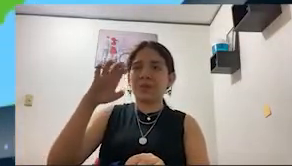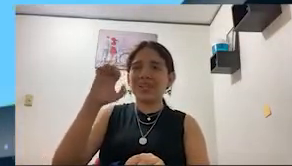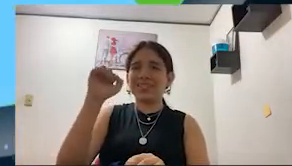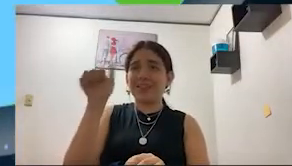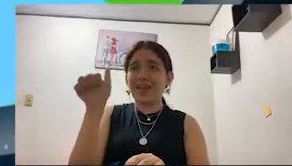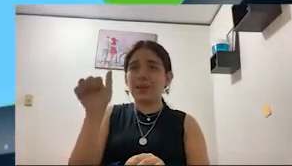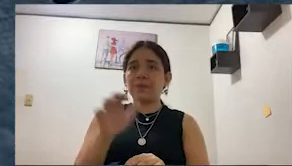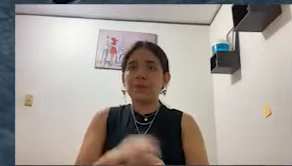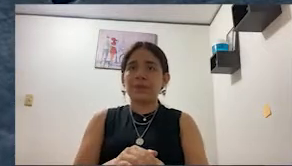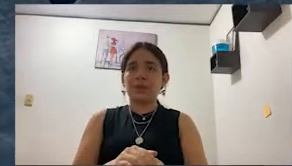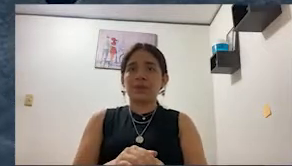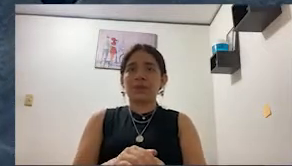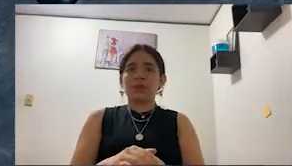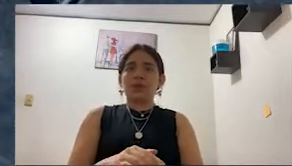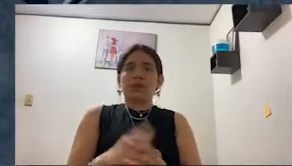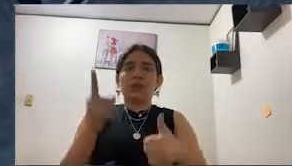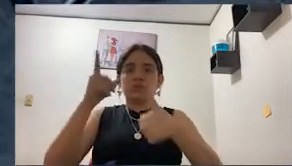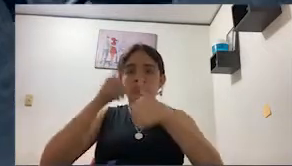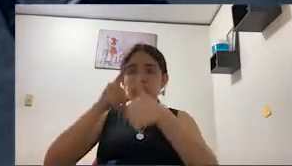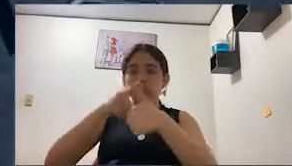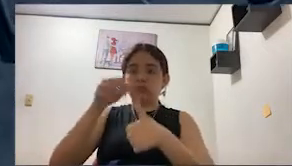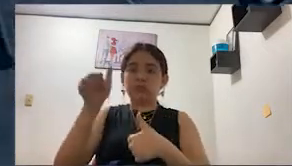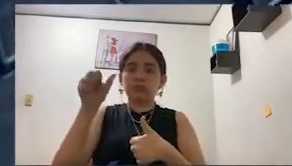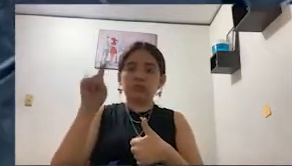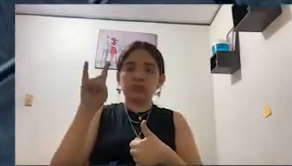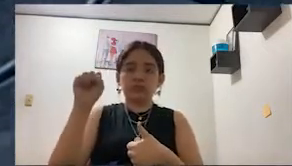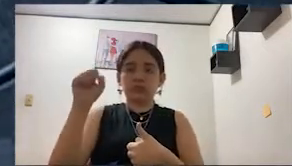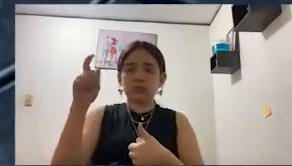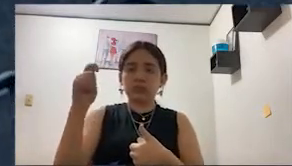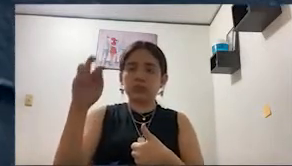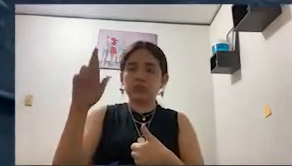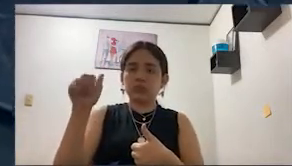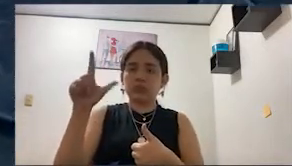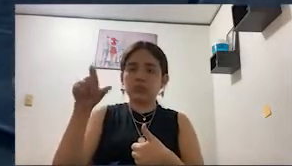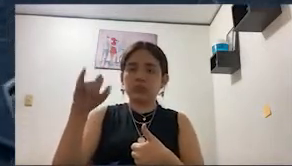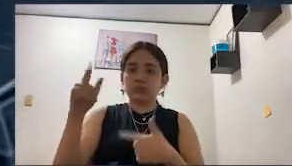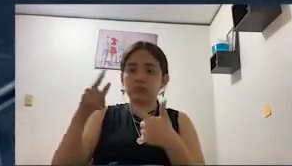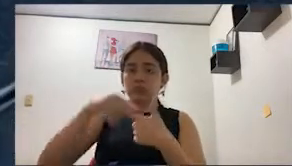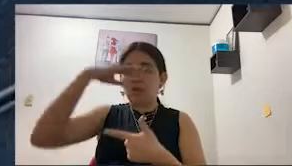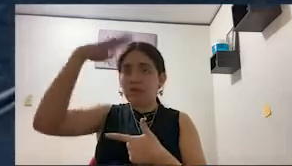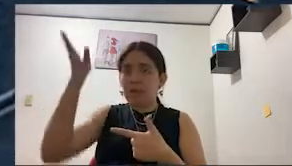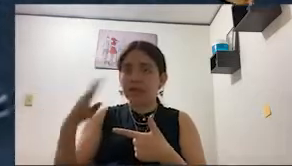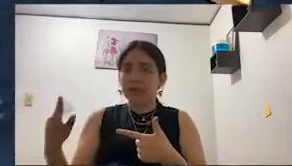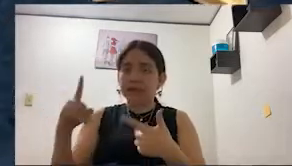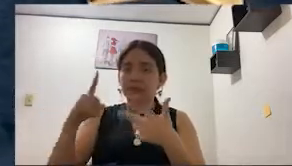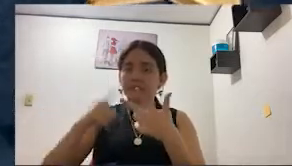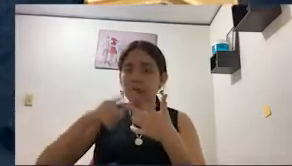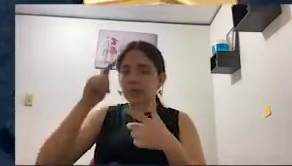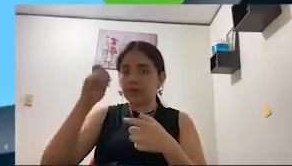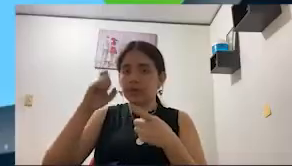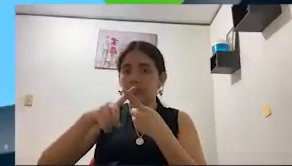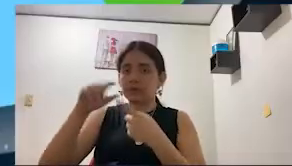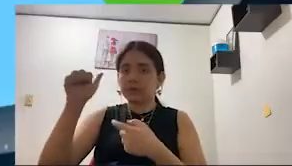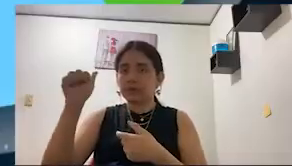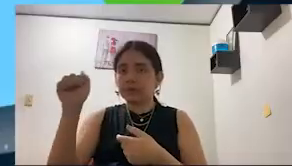demolition waste, which undergoes a rigorous treatment that guarantees high-quality recycled aggregates. It